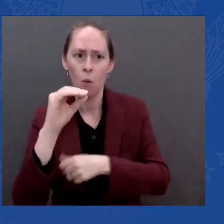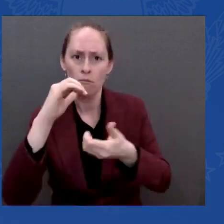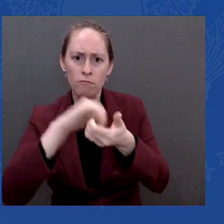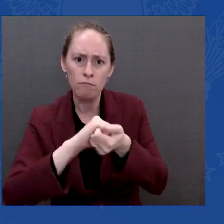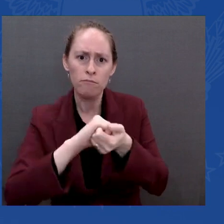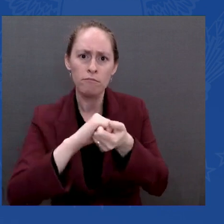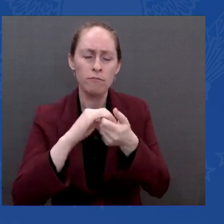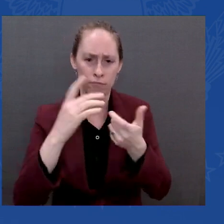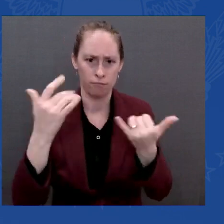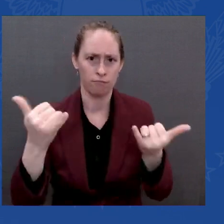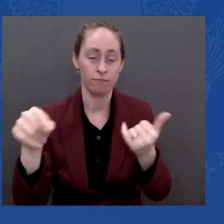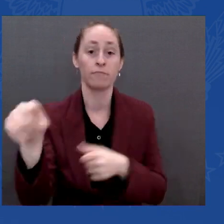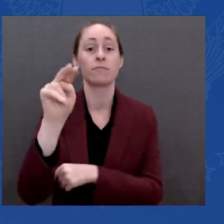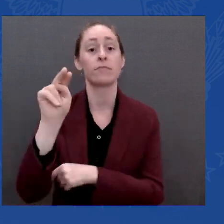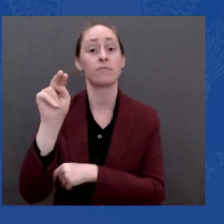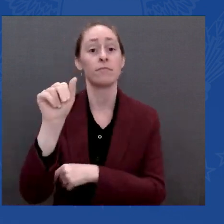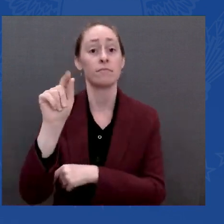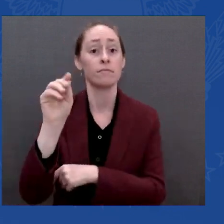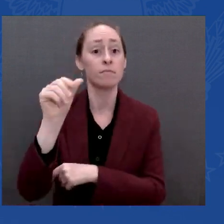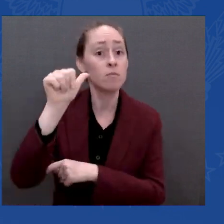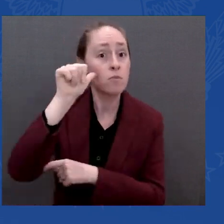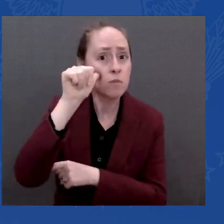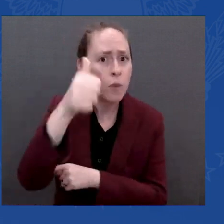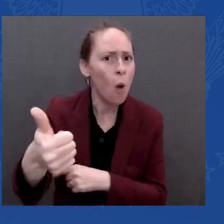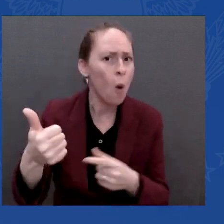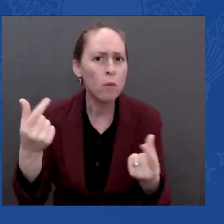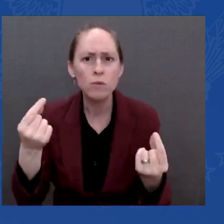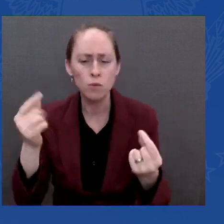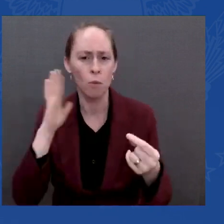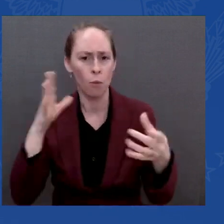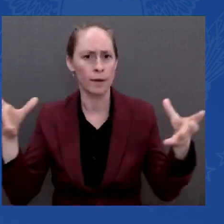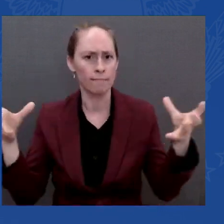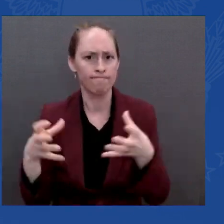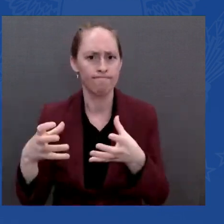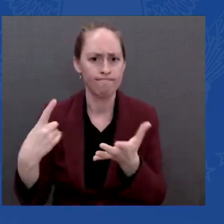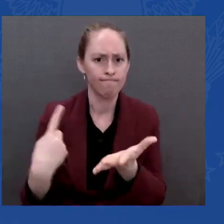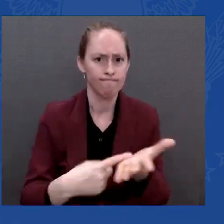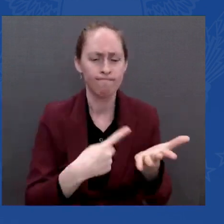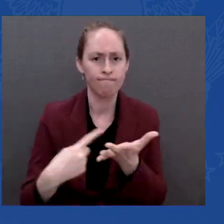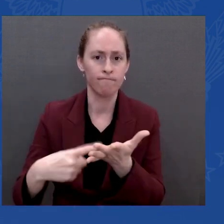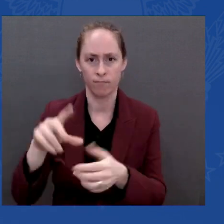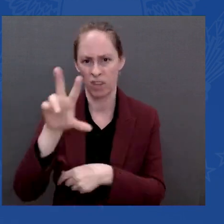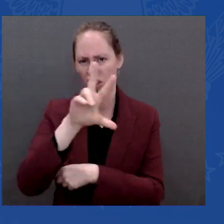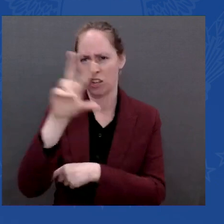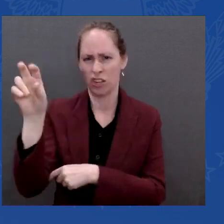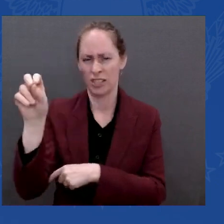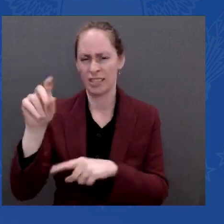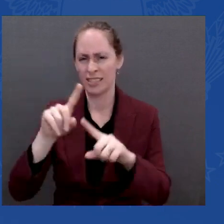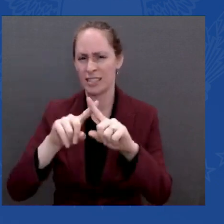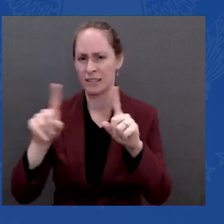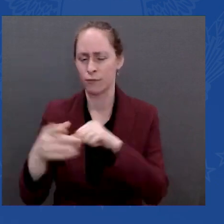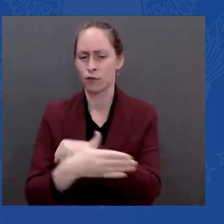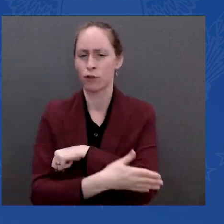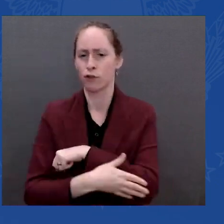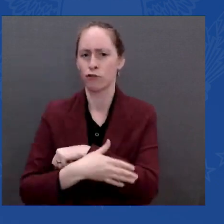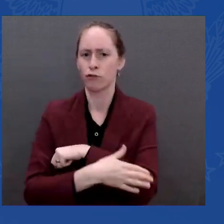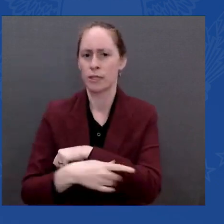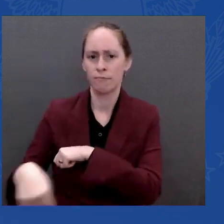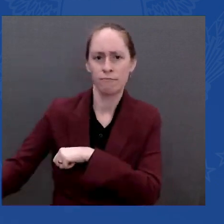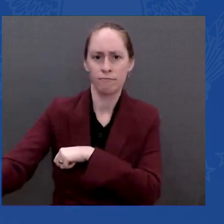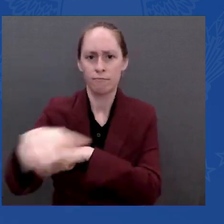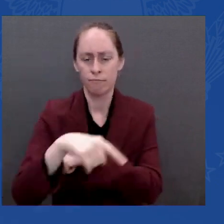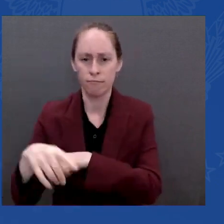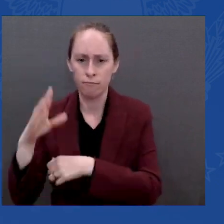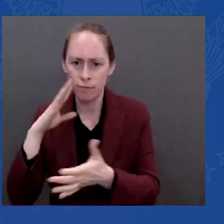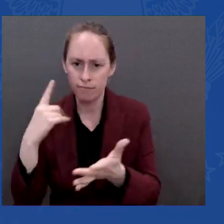together the leaders of 30 allied nations and close partners to affirm our solidarity and to map